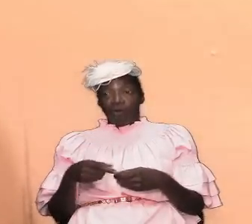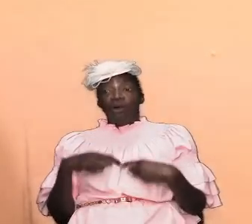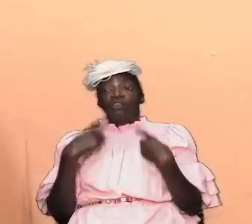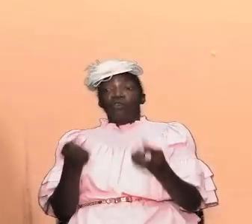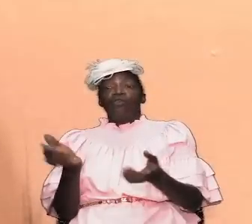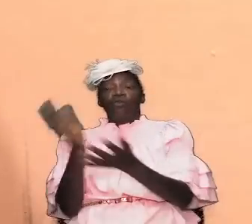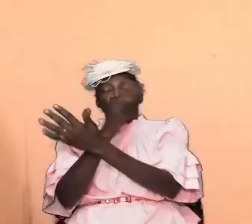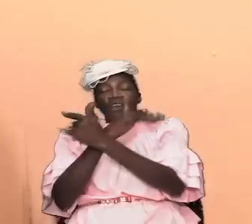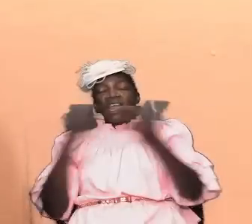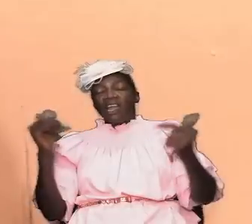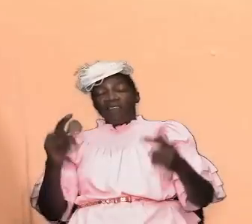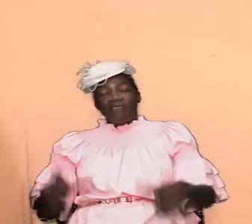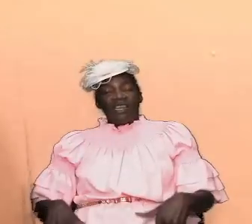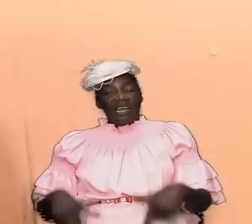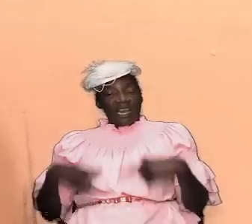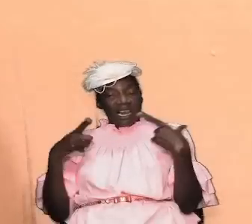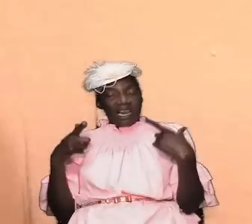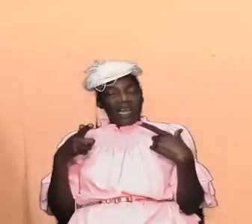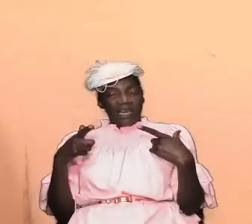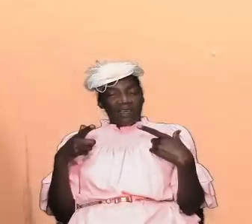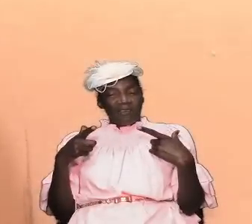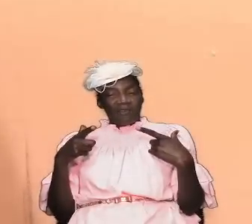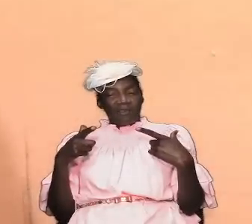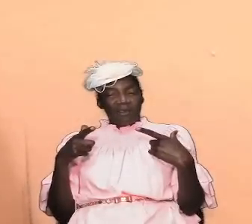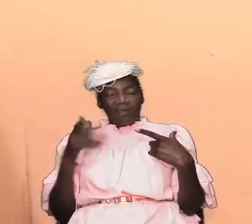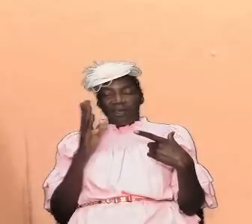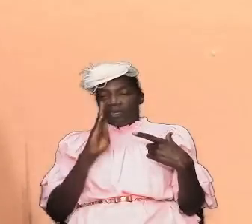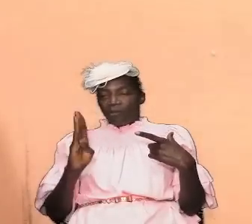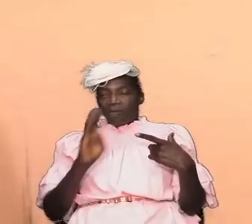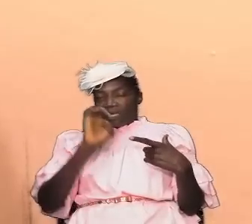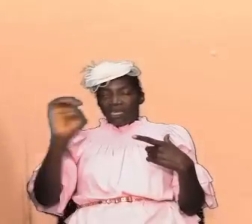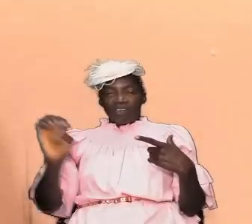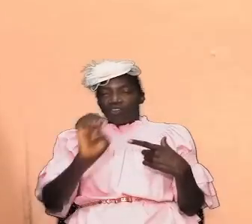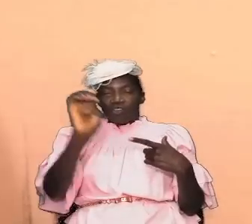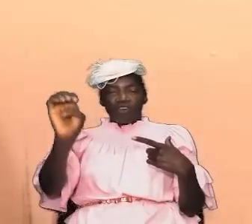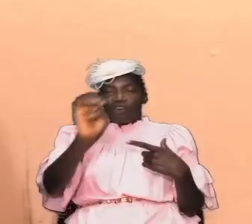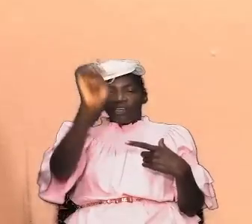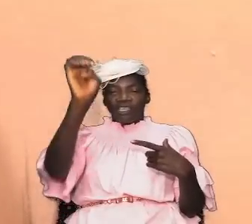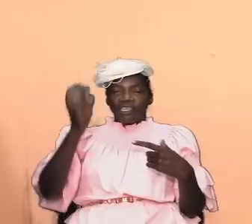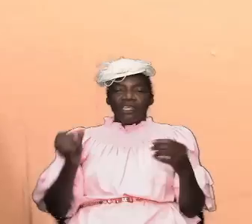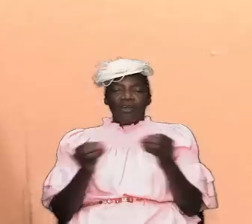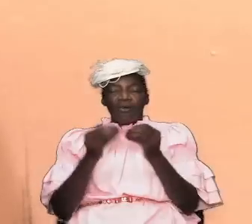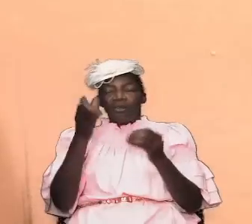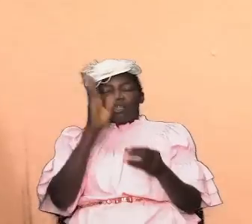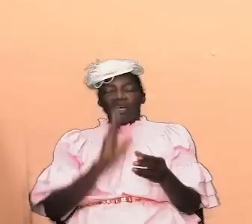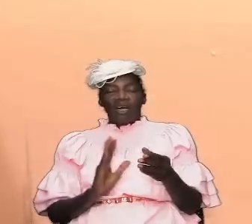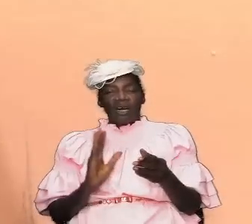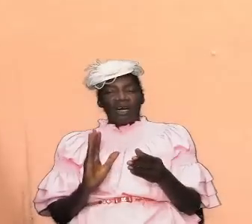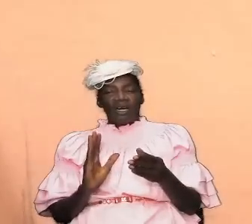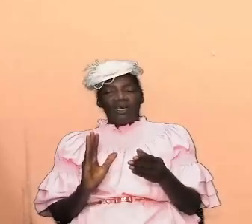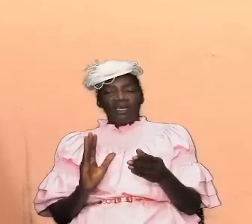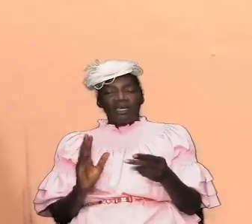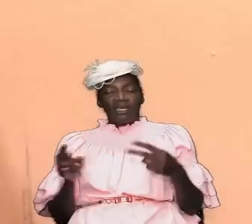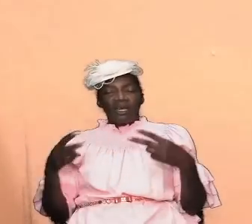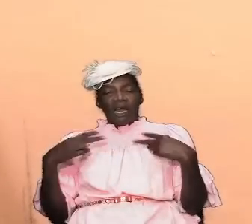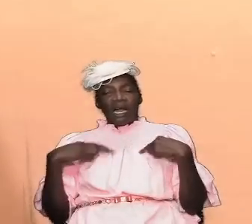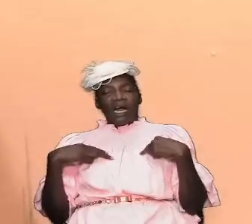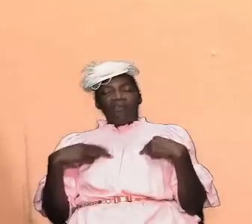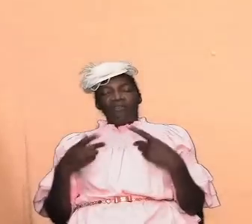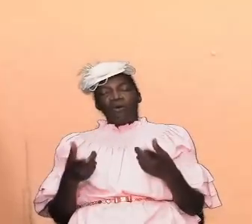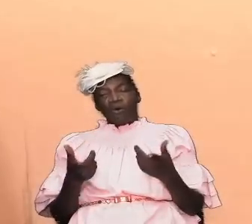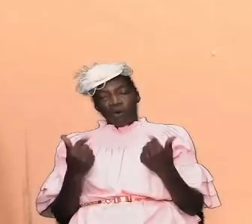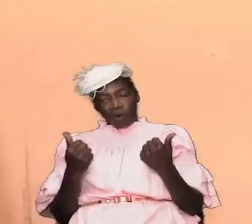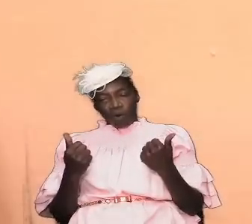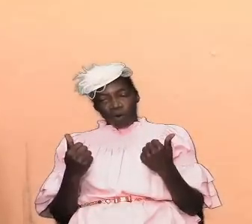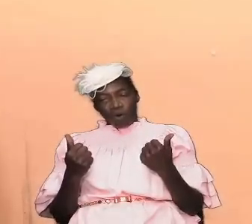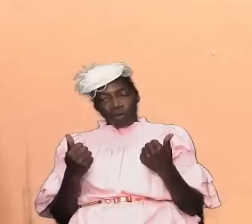be alive if you are going to be in eternity with god we have got to come